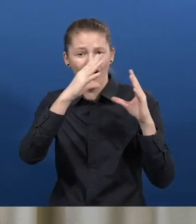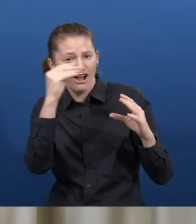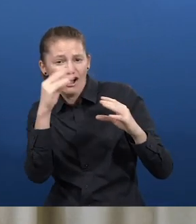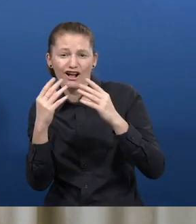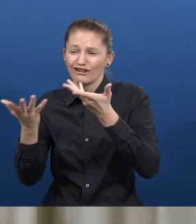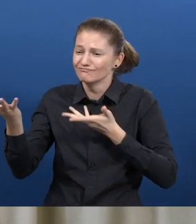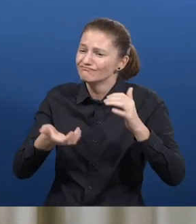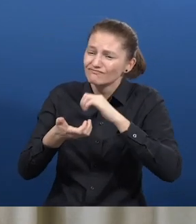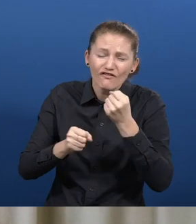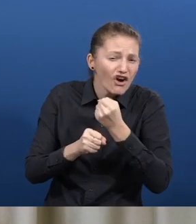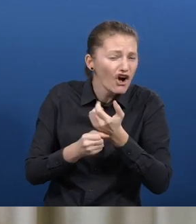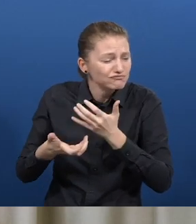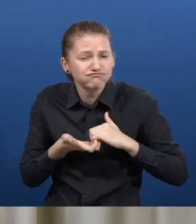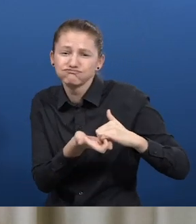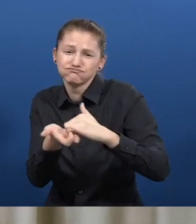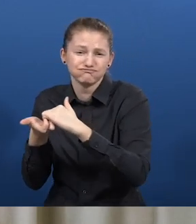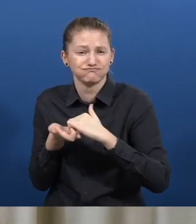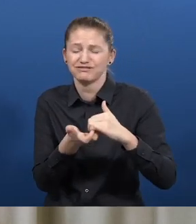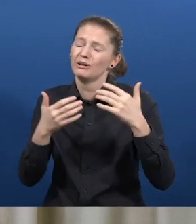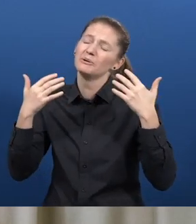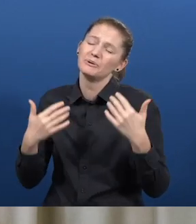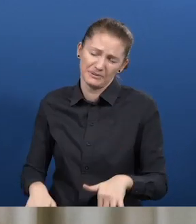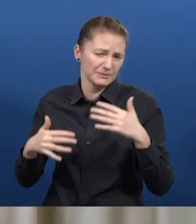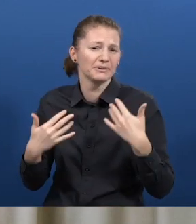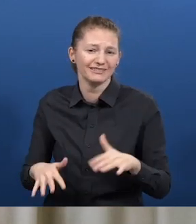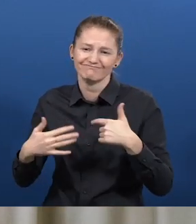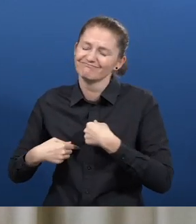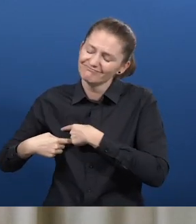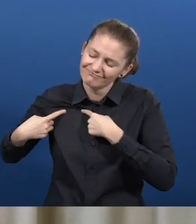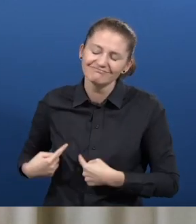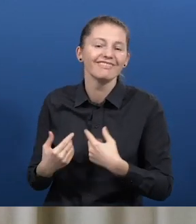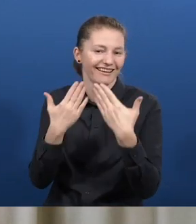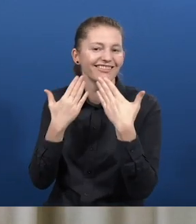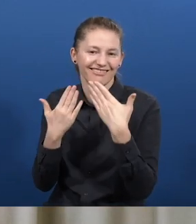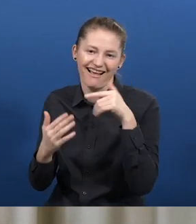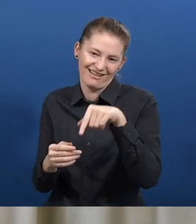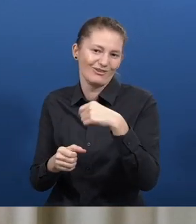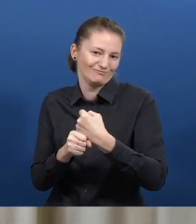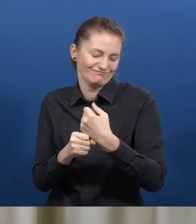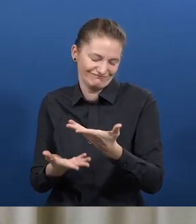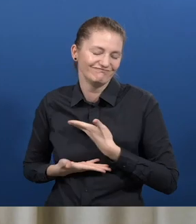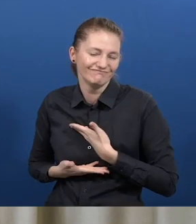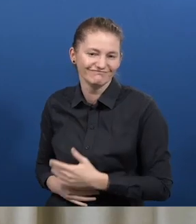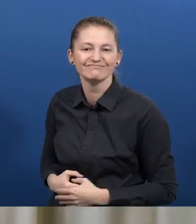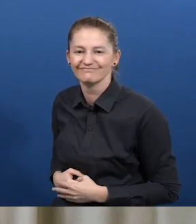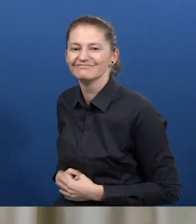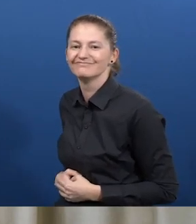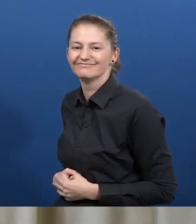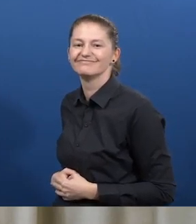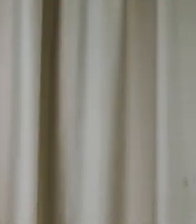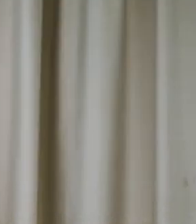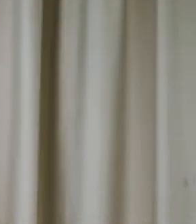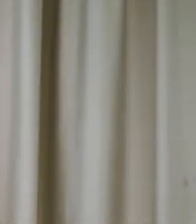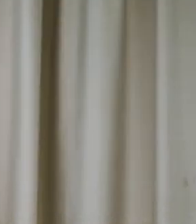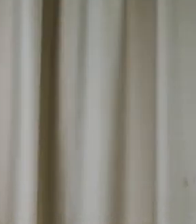other people that maybe we thought that they are the people with disabilities,